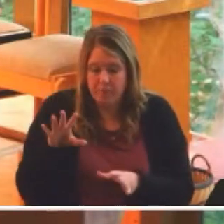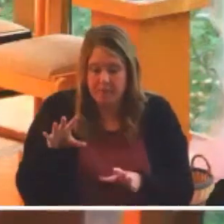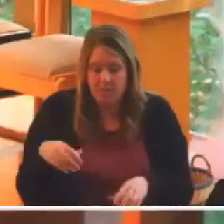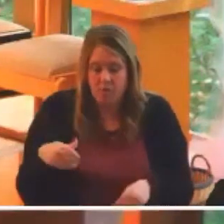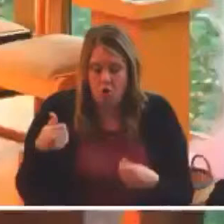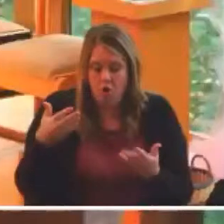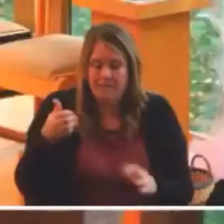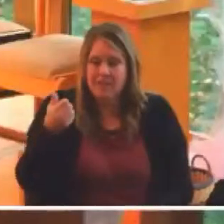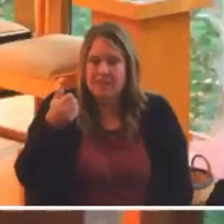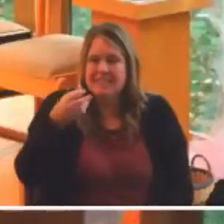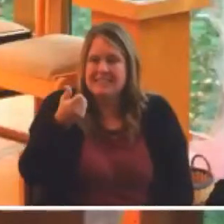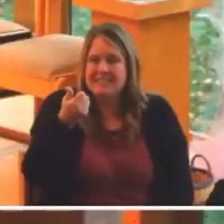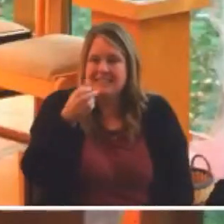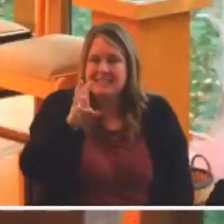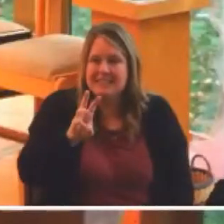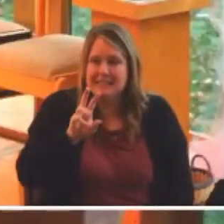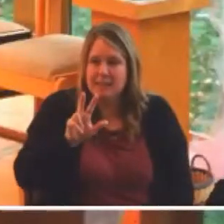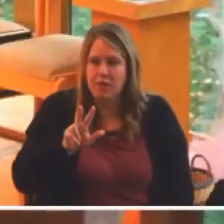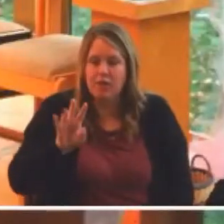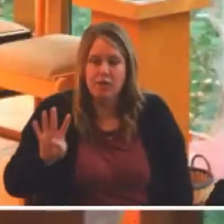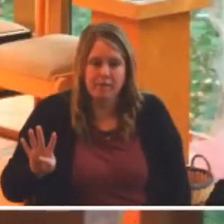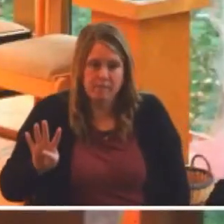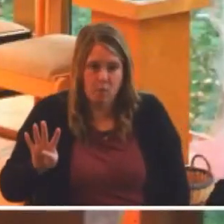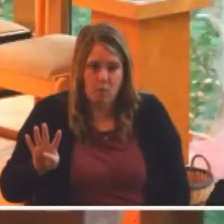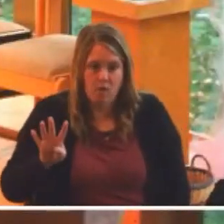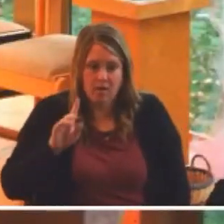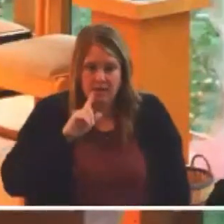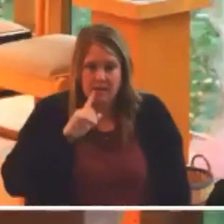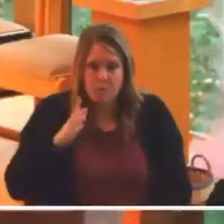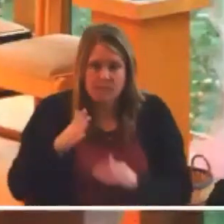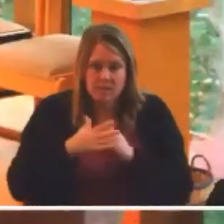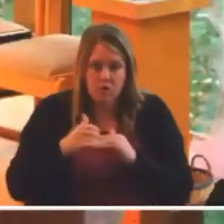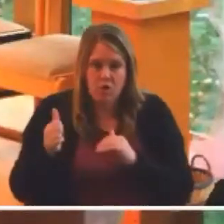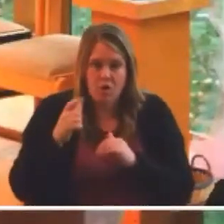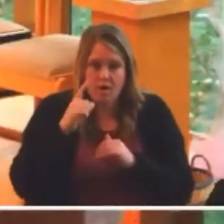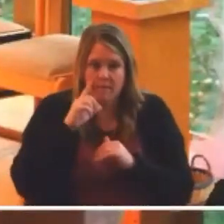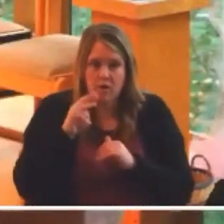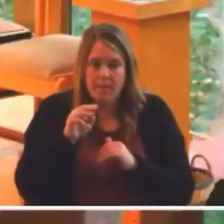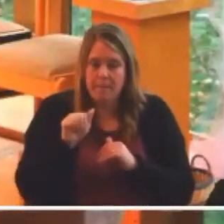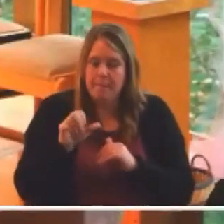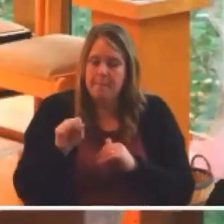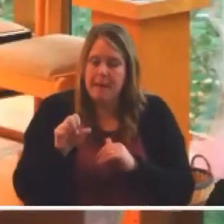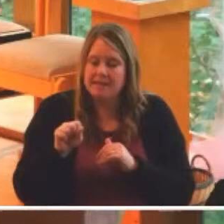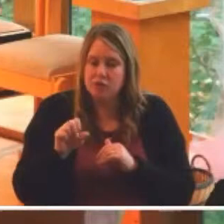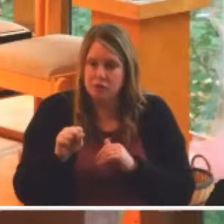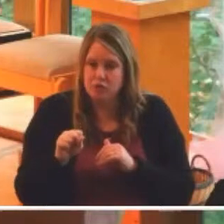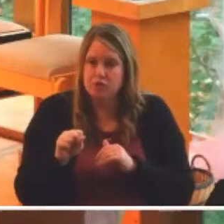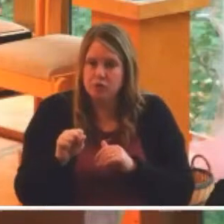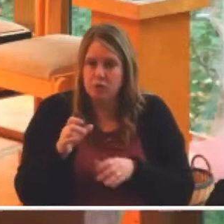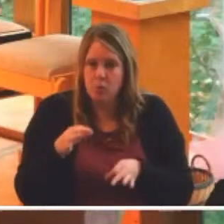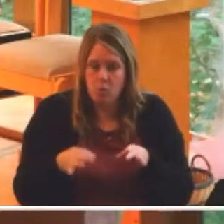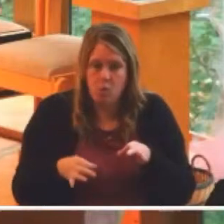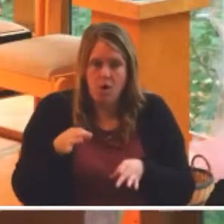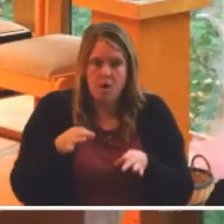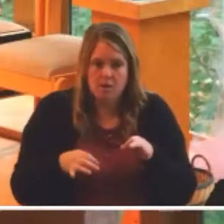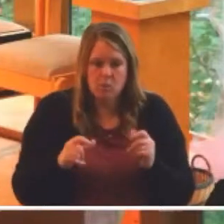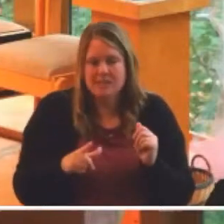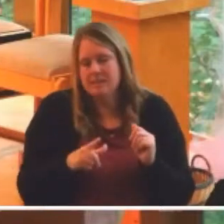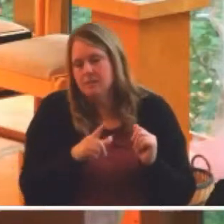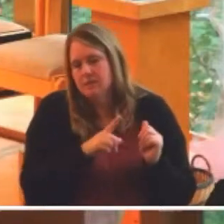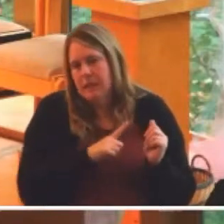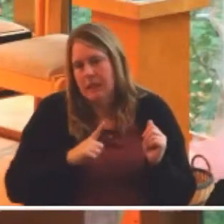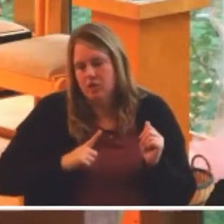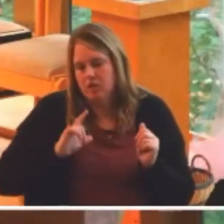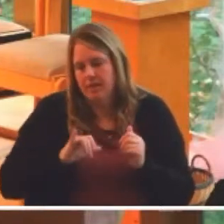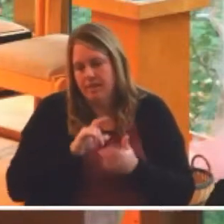It was a call for the Massachusetts General Court, which was the legislature of that colony at the time, to